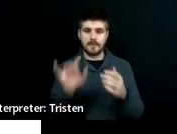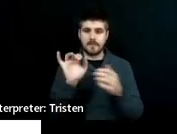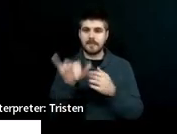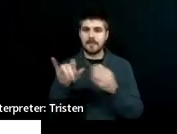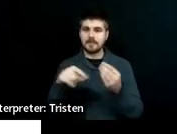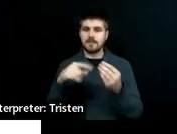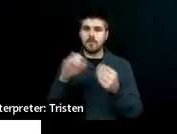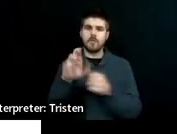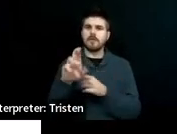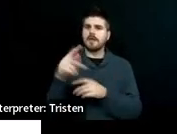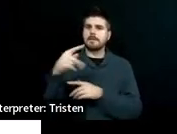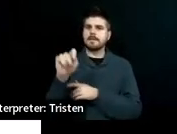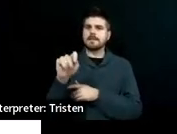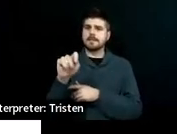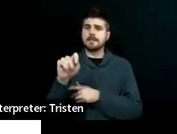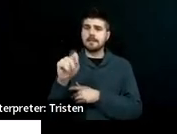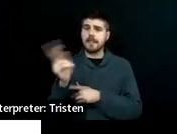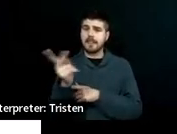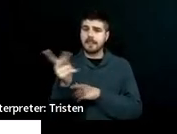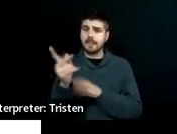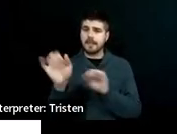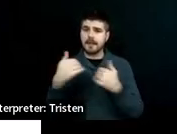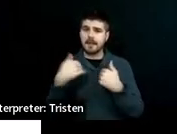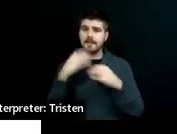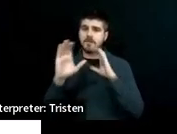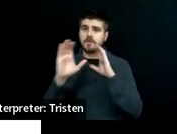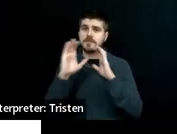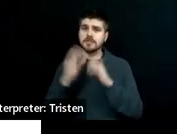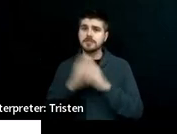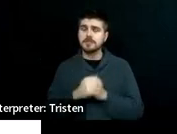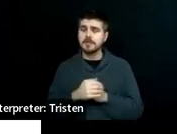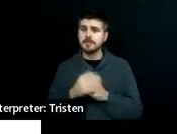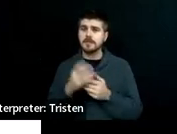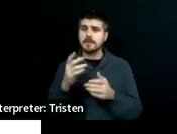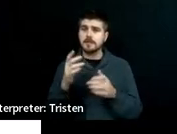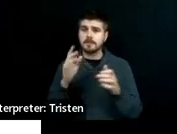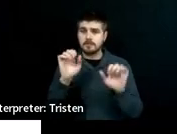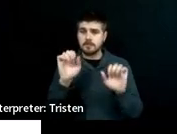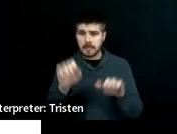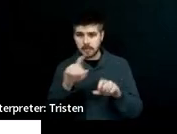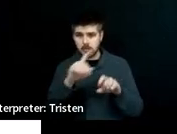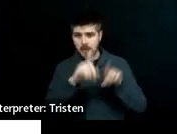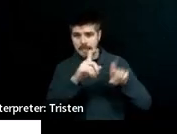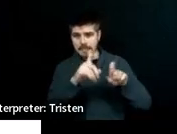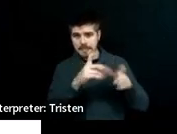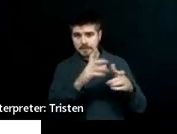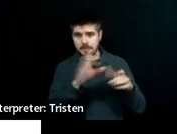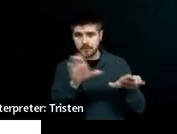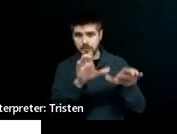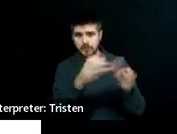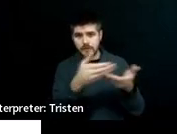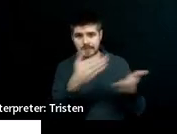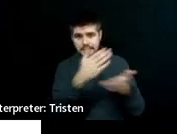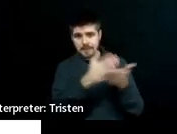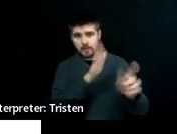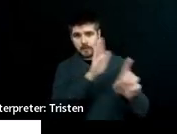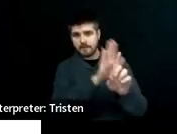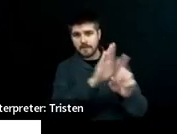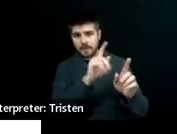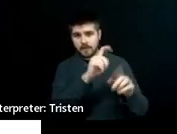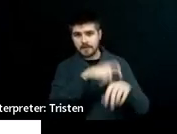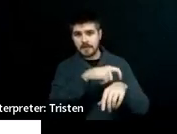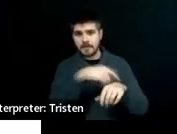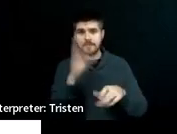Have conversations, you know, are there things that you could ask them to do as part of that time that would help with the transition planning?